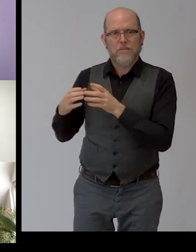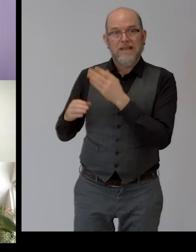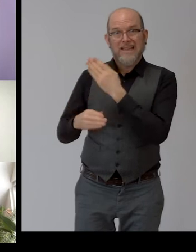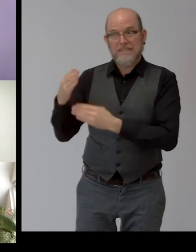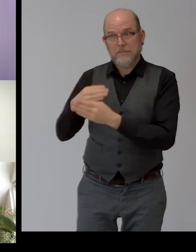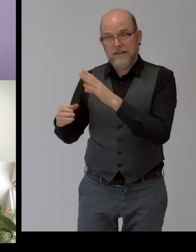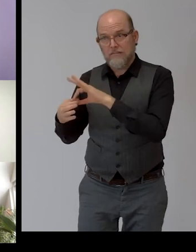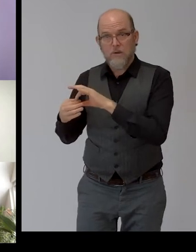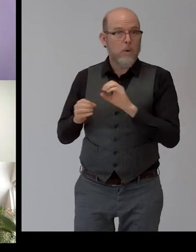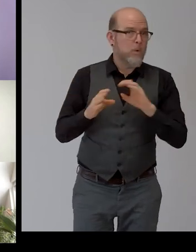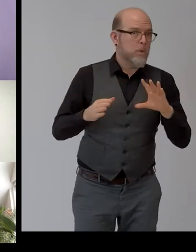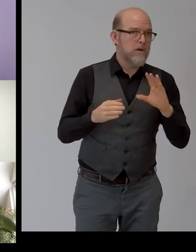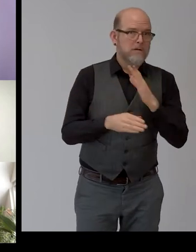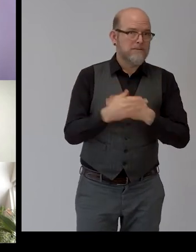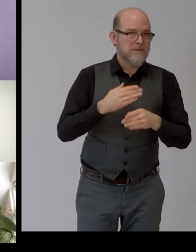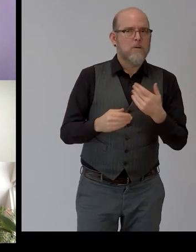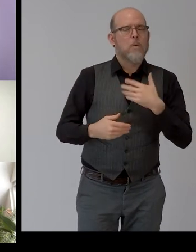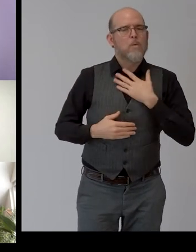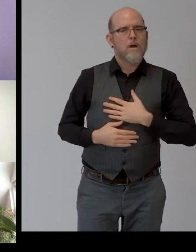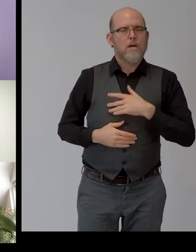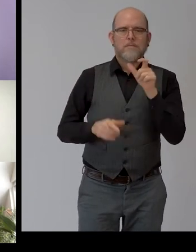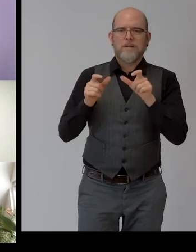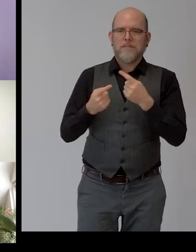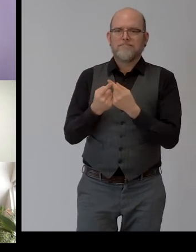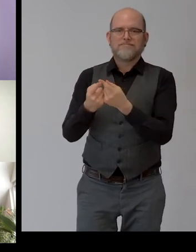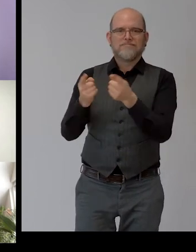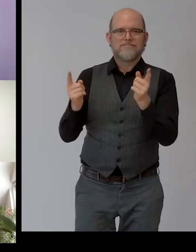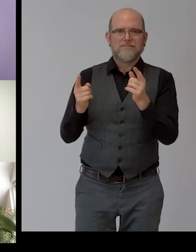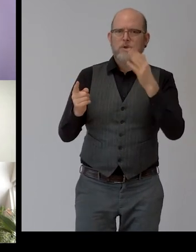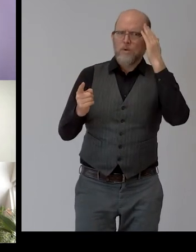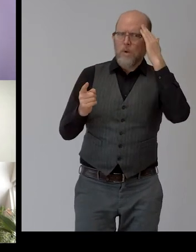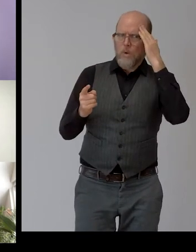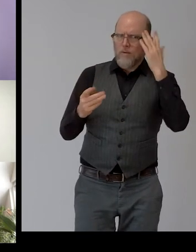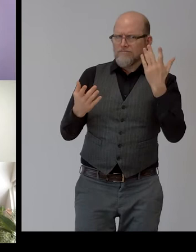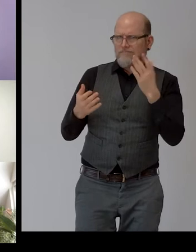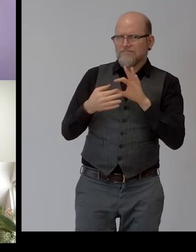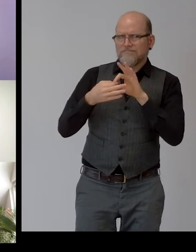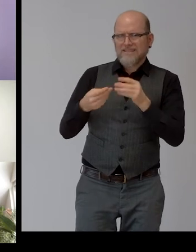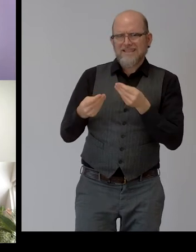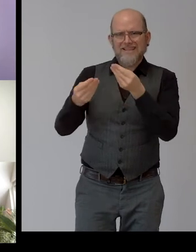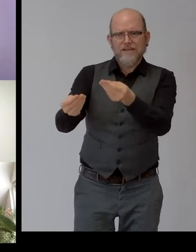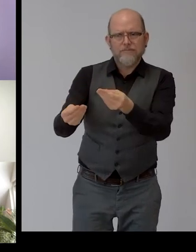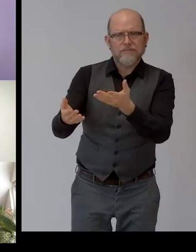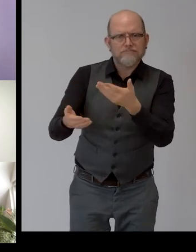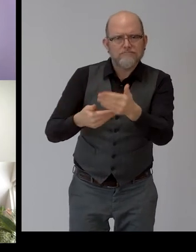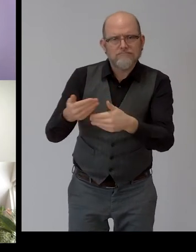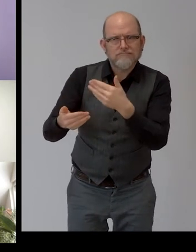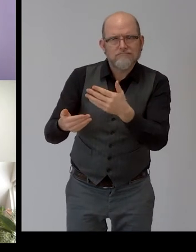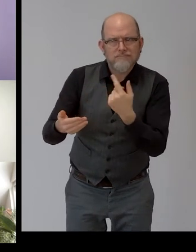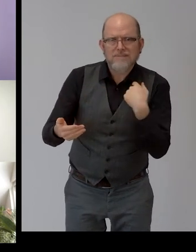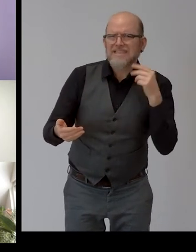resources and business professionalism to offer job-fetching support for people with